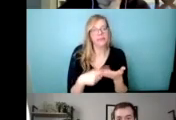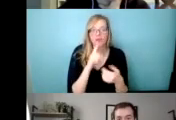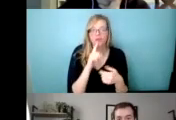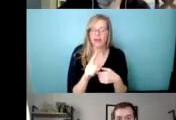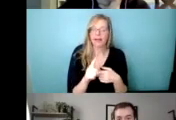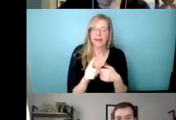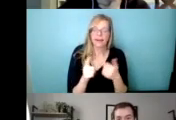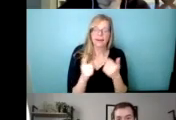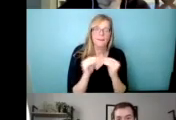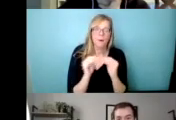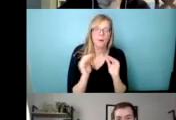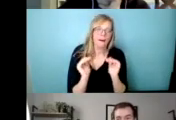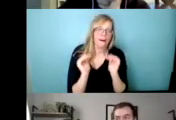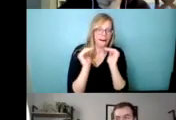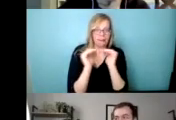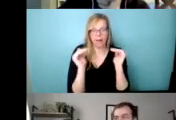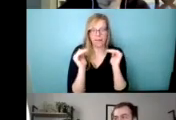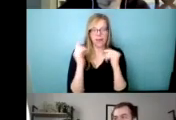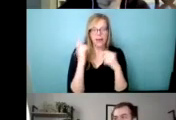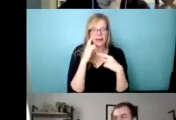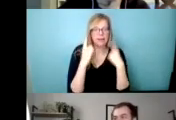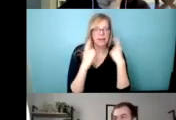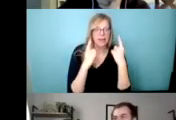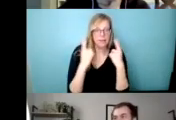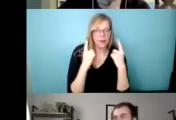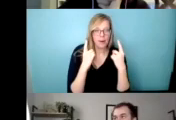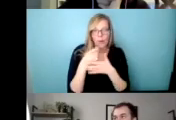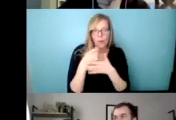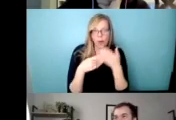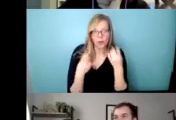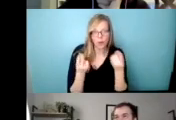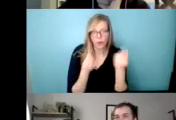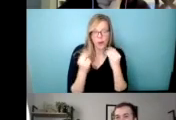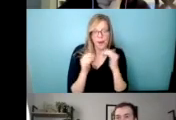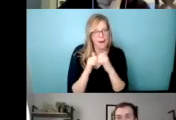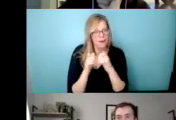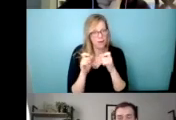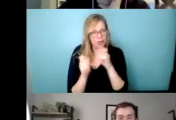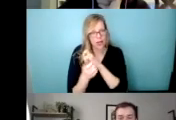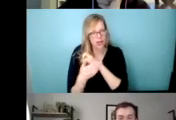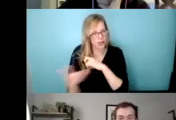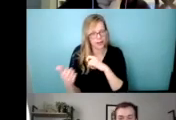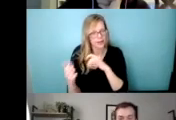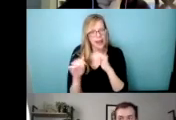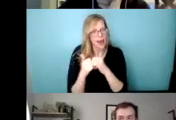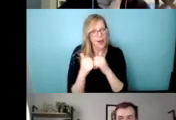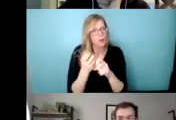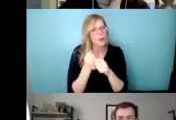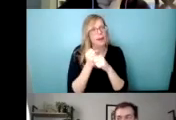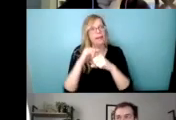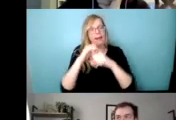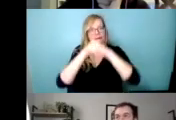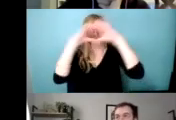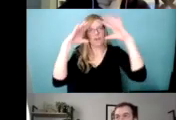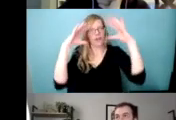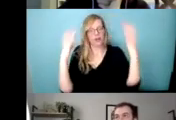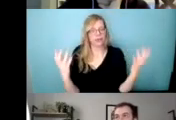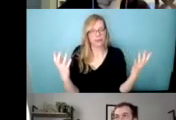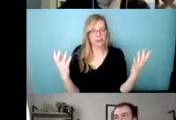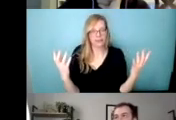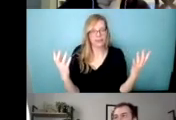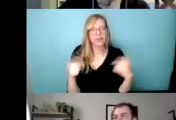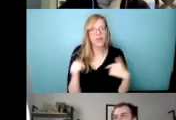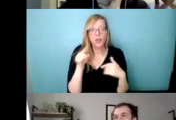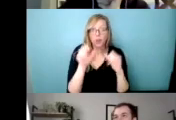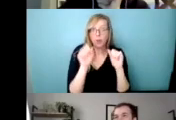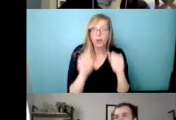level way to think about, uh, what we should do to change things to, to achieve that vision. Uh, and you could spend your